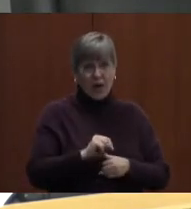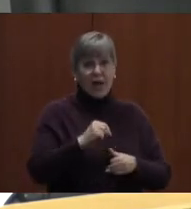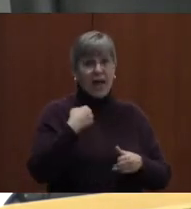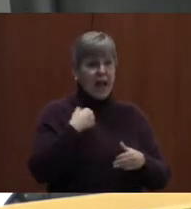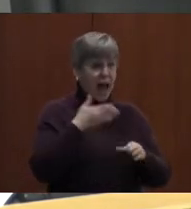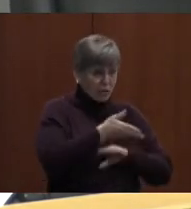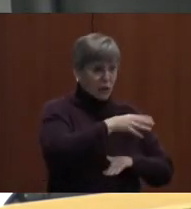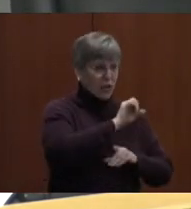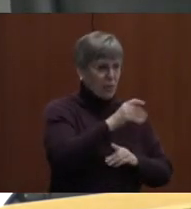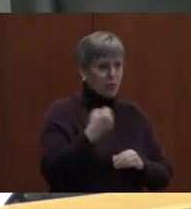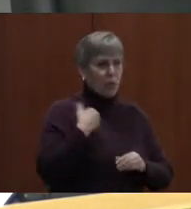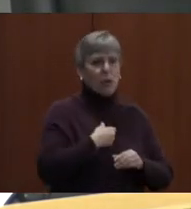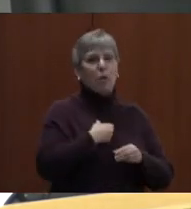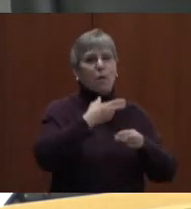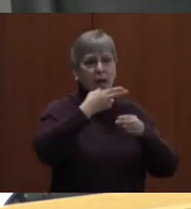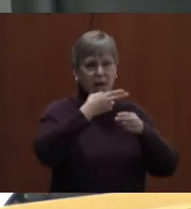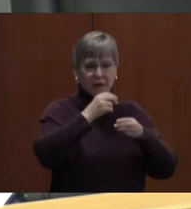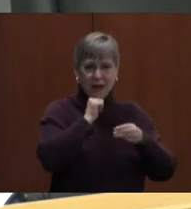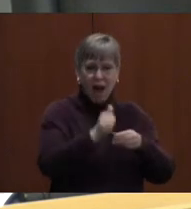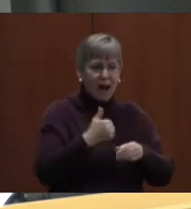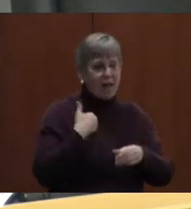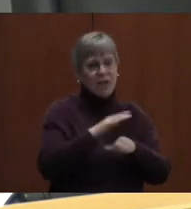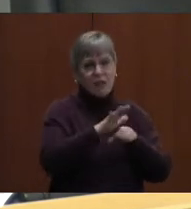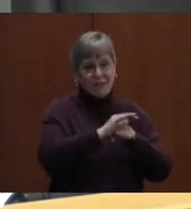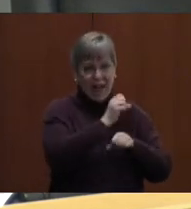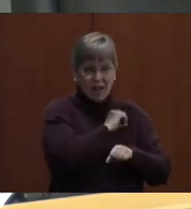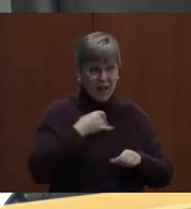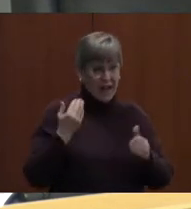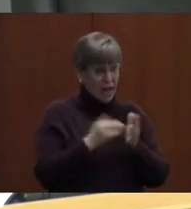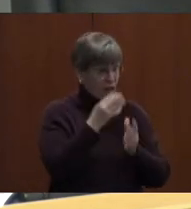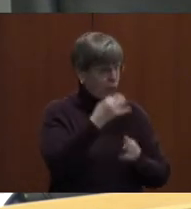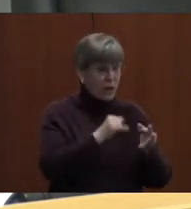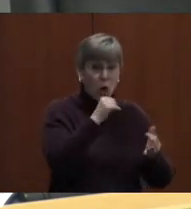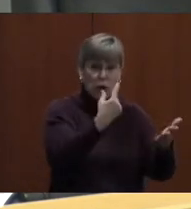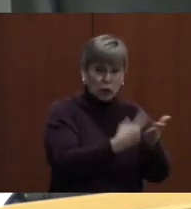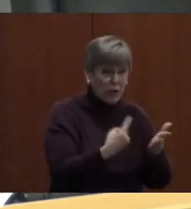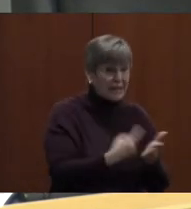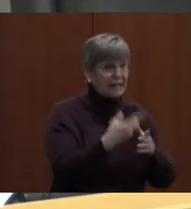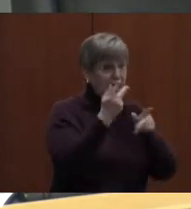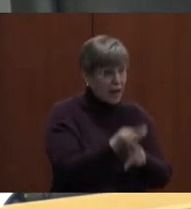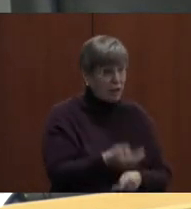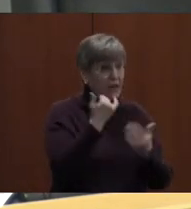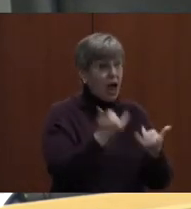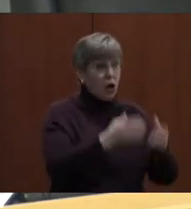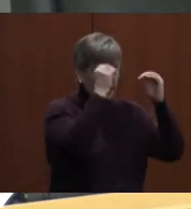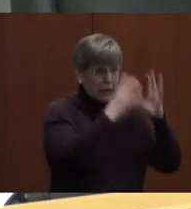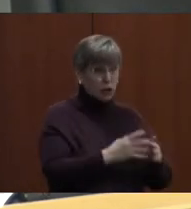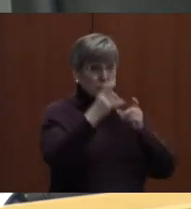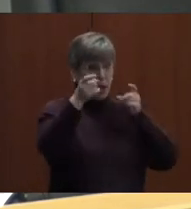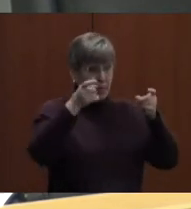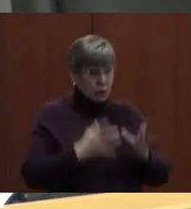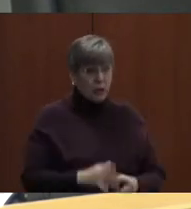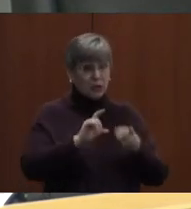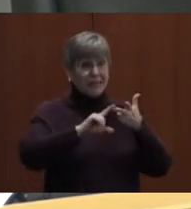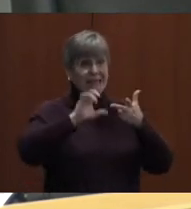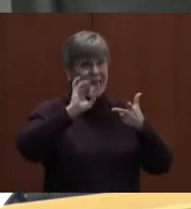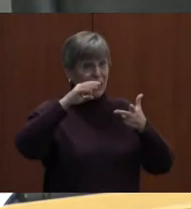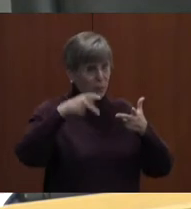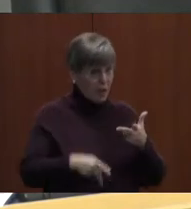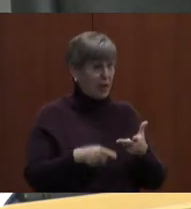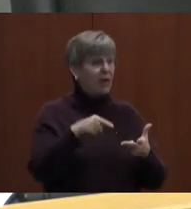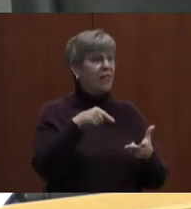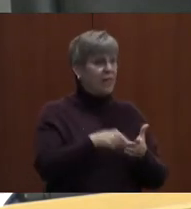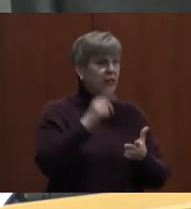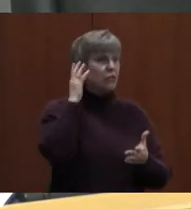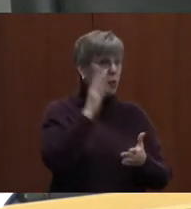we will be short more staff. And if we do not address this, teachers, administrators, and ESP, this